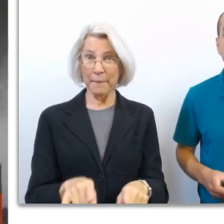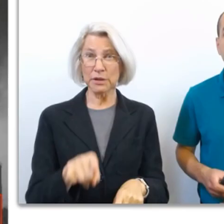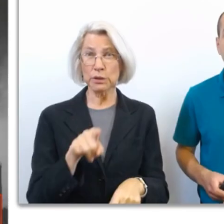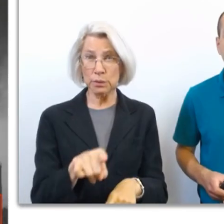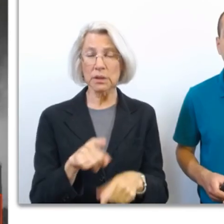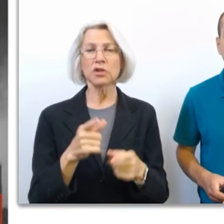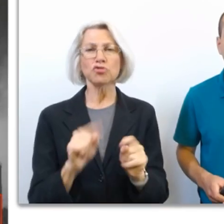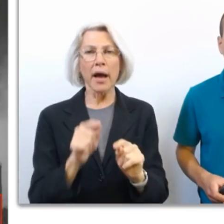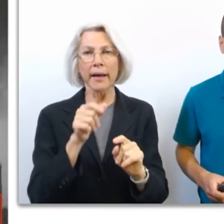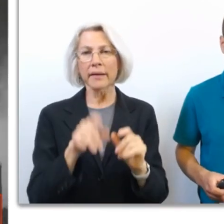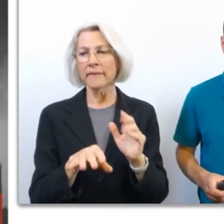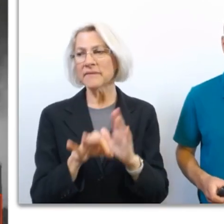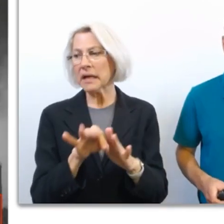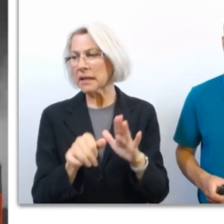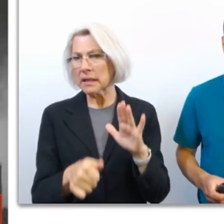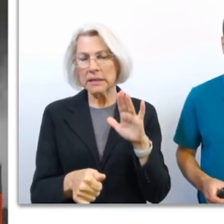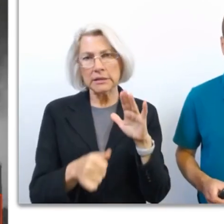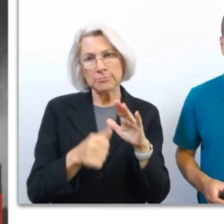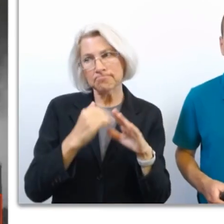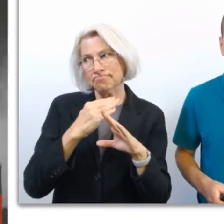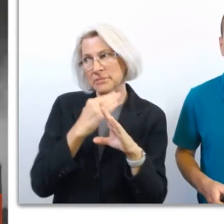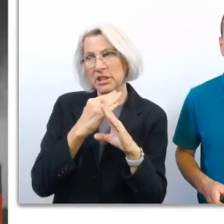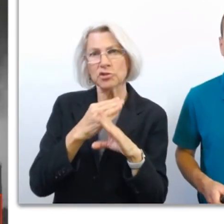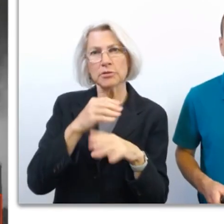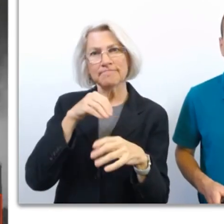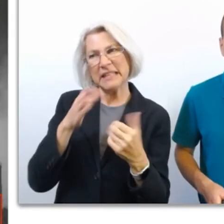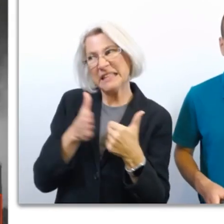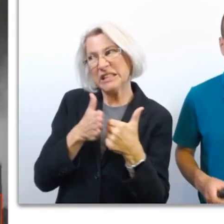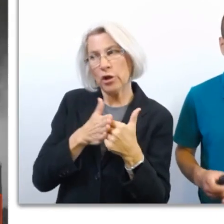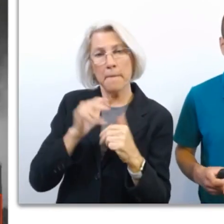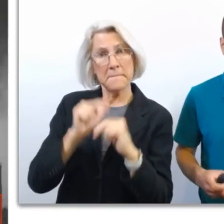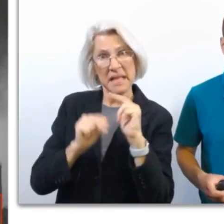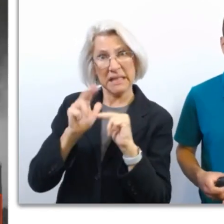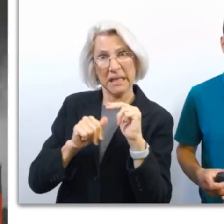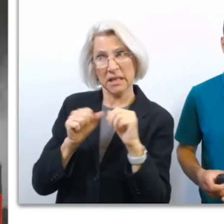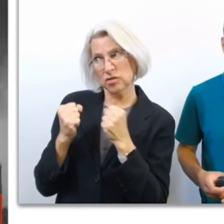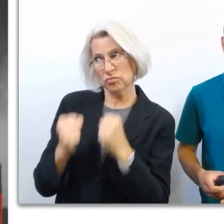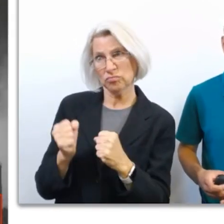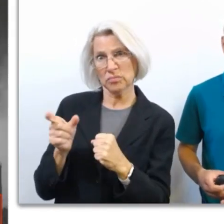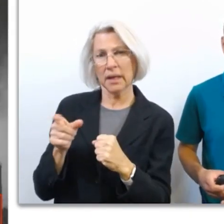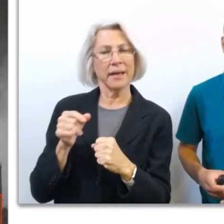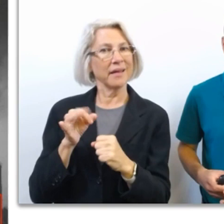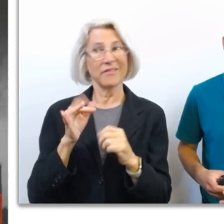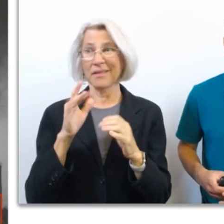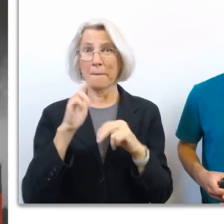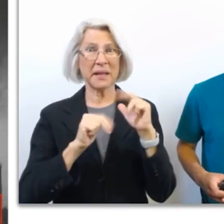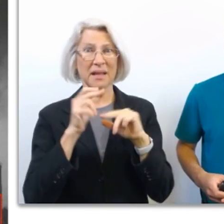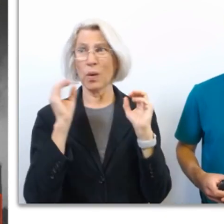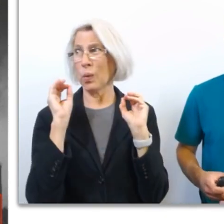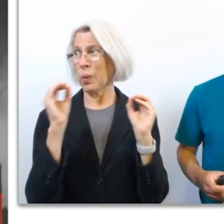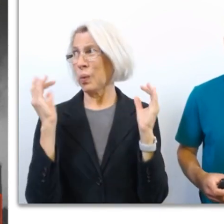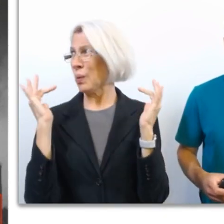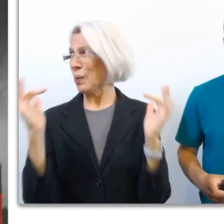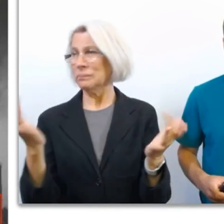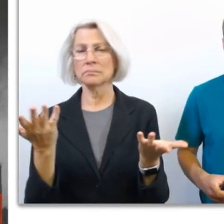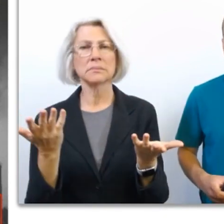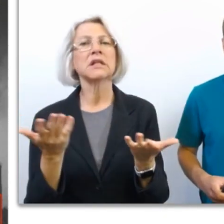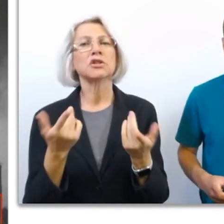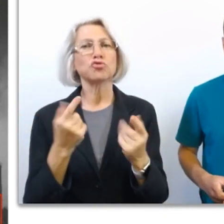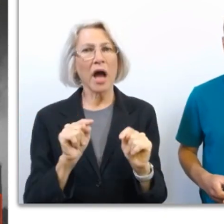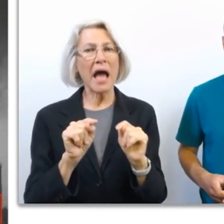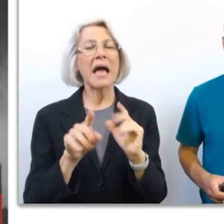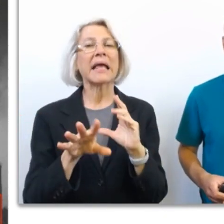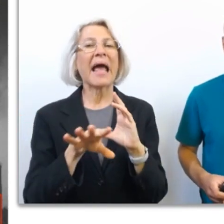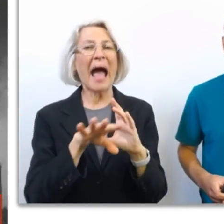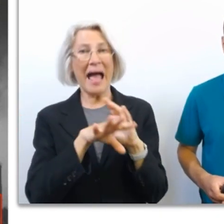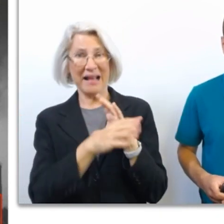try to seek shelter at the nearest sturdy building. If a building is not in sight, attempt to get out of